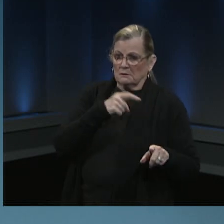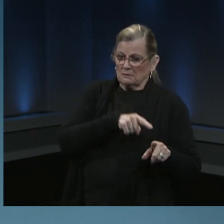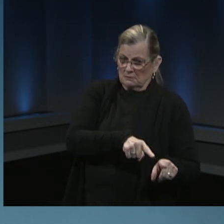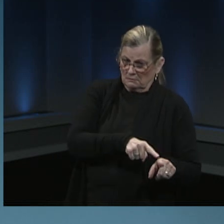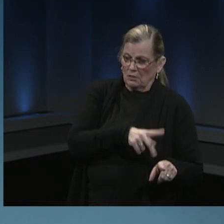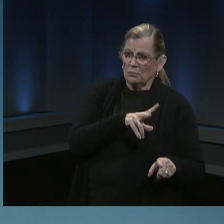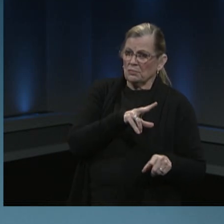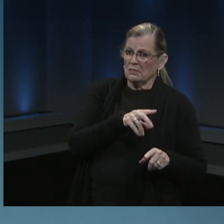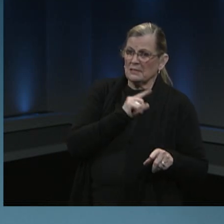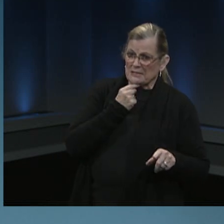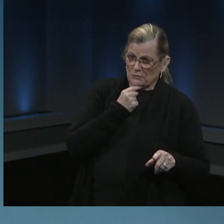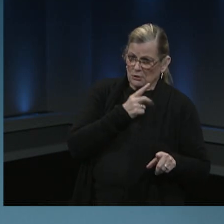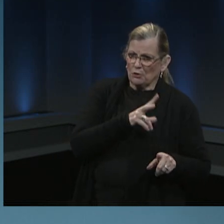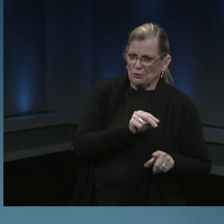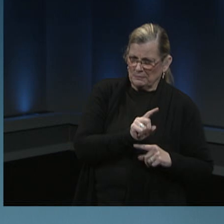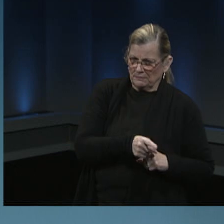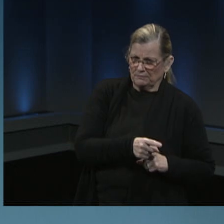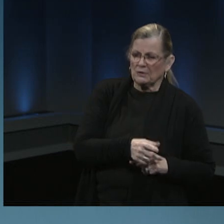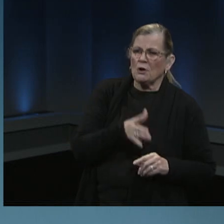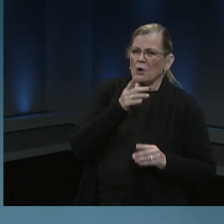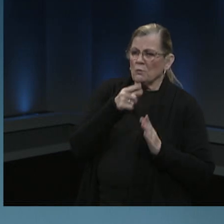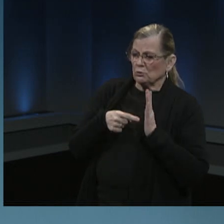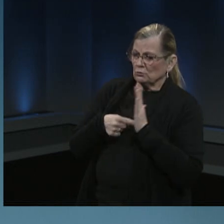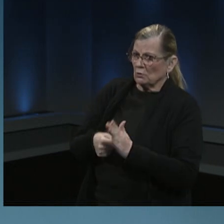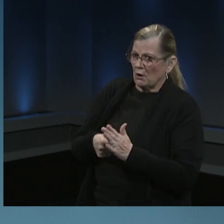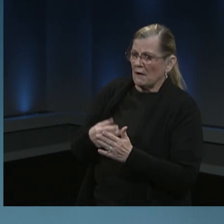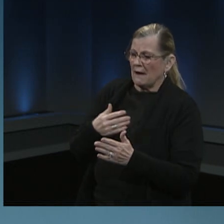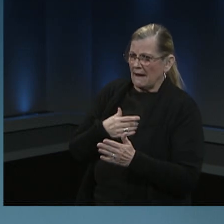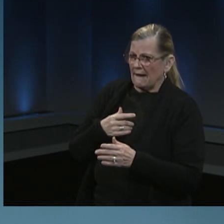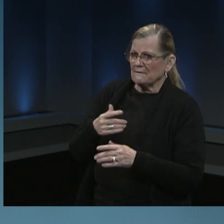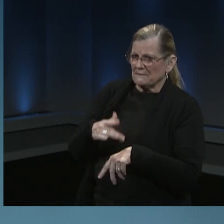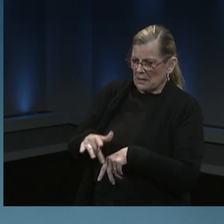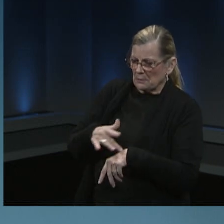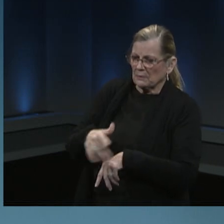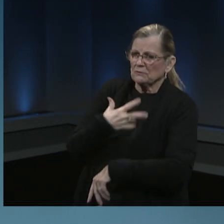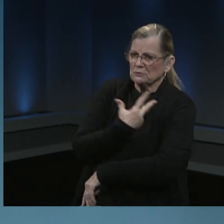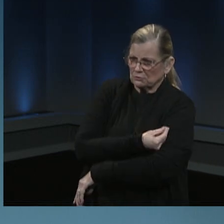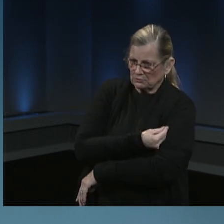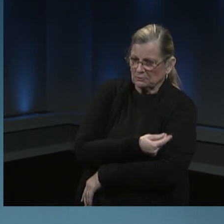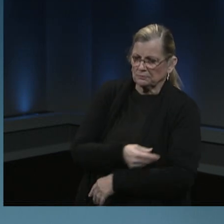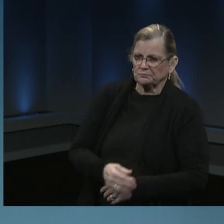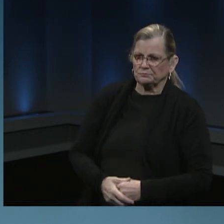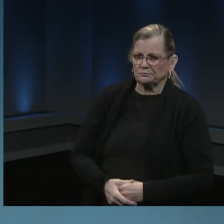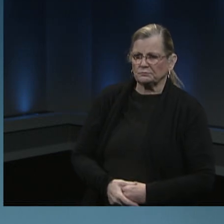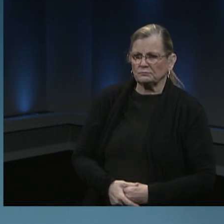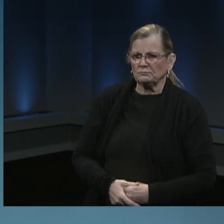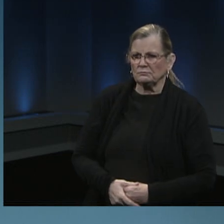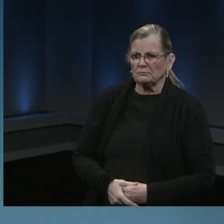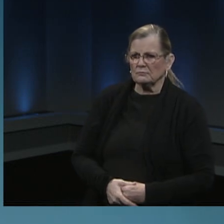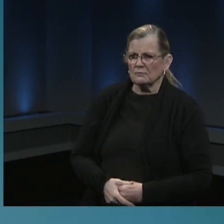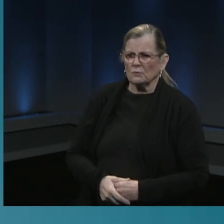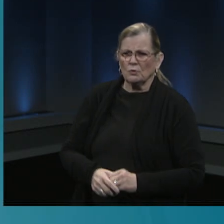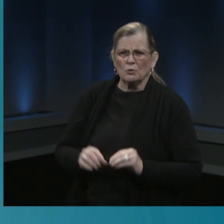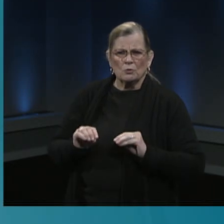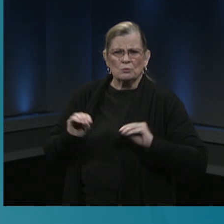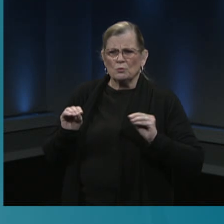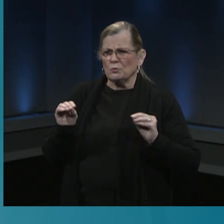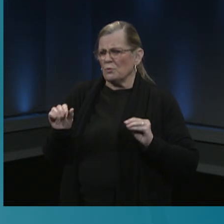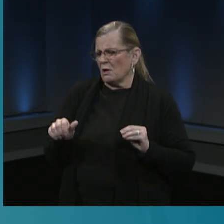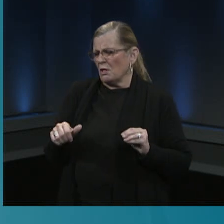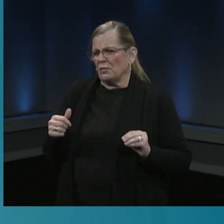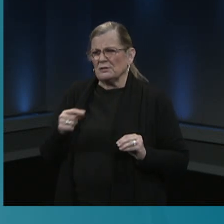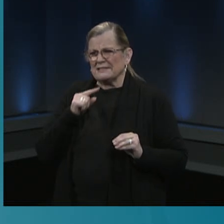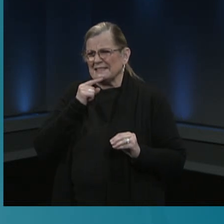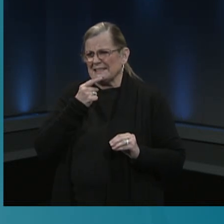if needed to treat an allergic reaction. There are no other serious side effects that have been